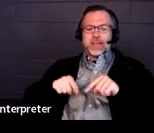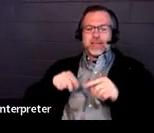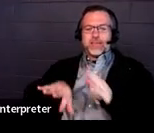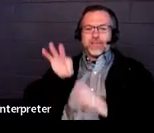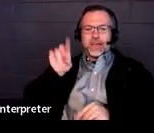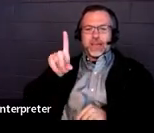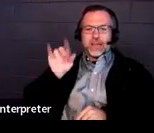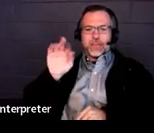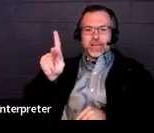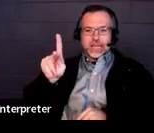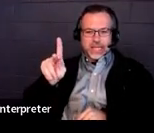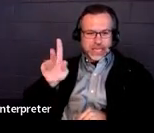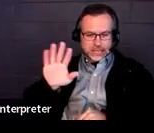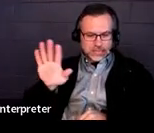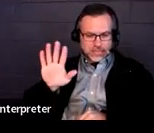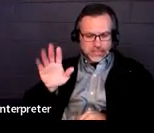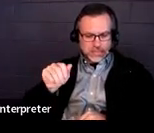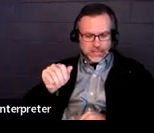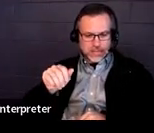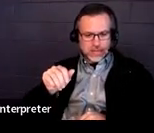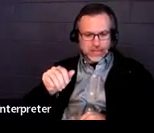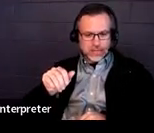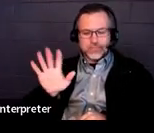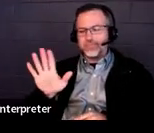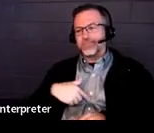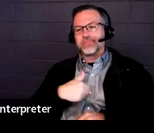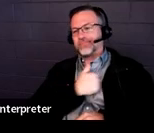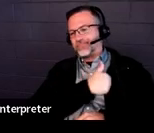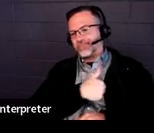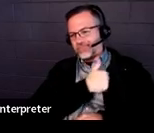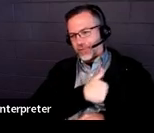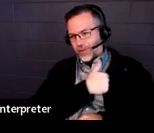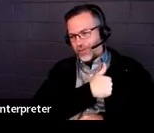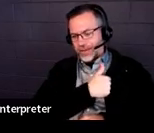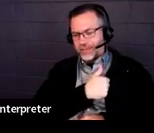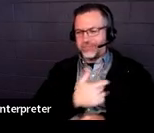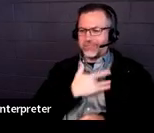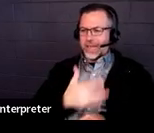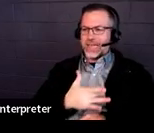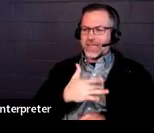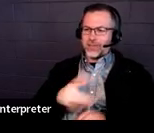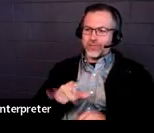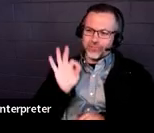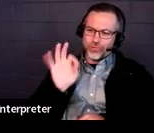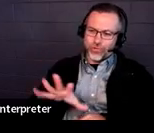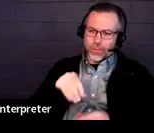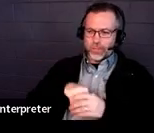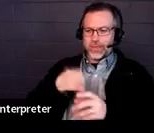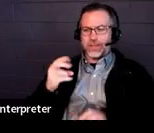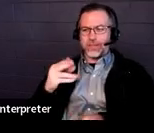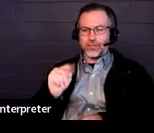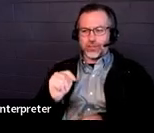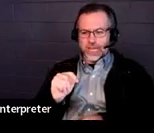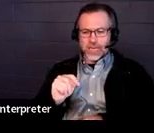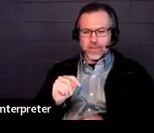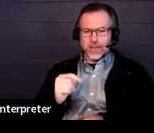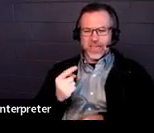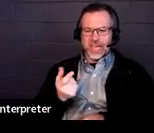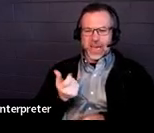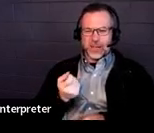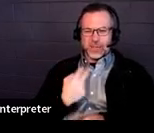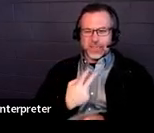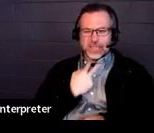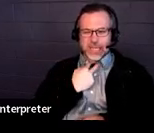somewhere. So, I apologize for that. Usually, I drop it in chat. But I'm a little stuck.